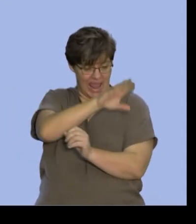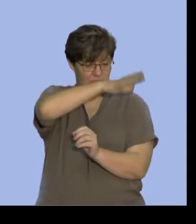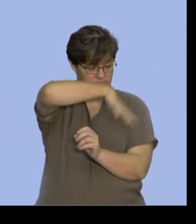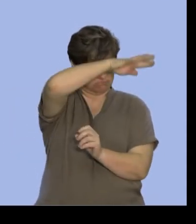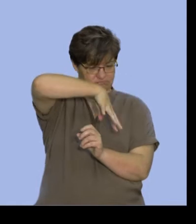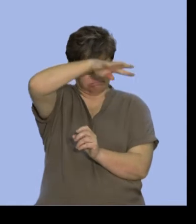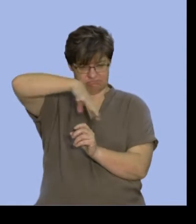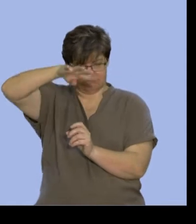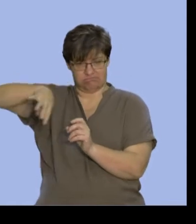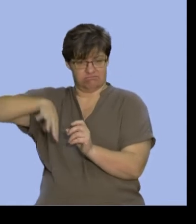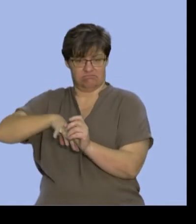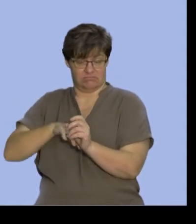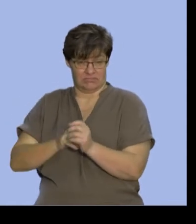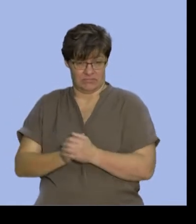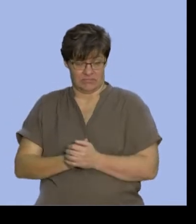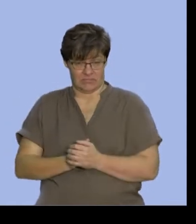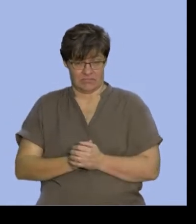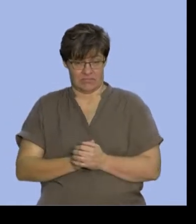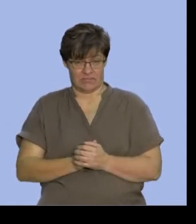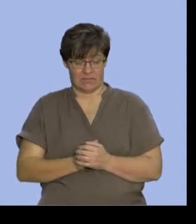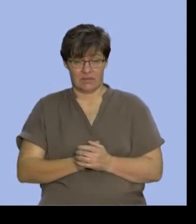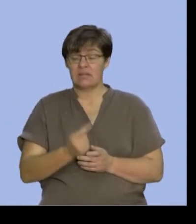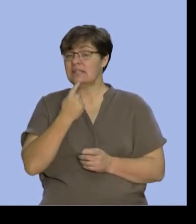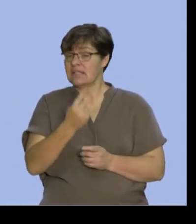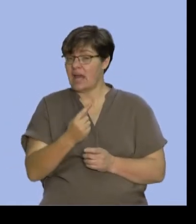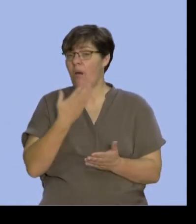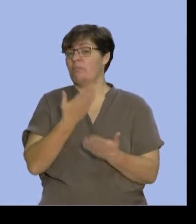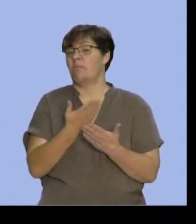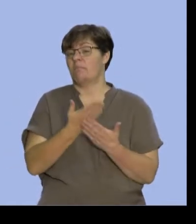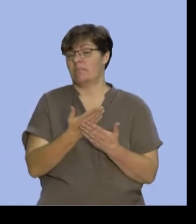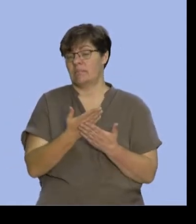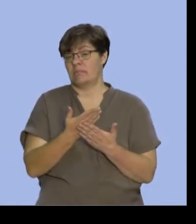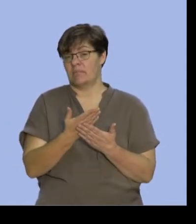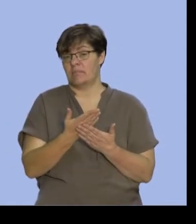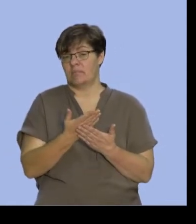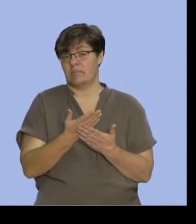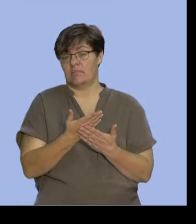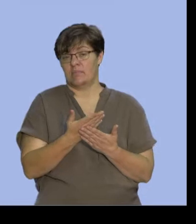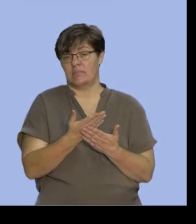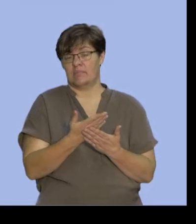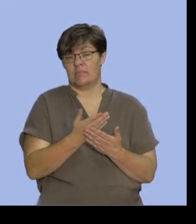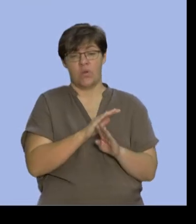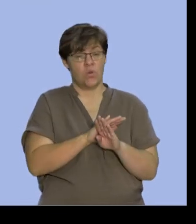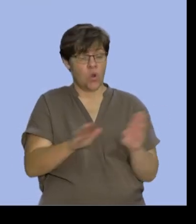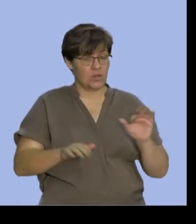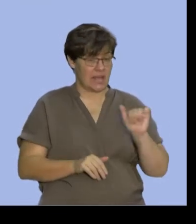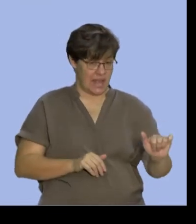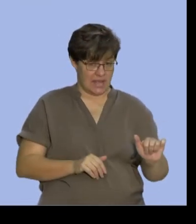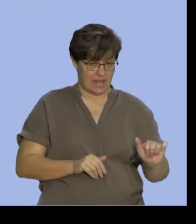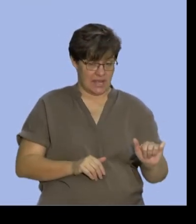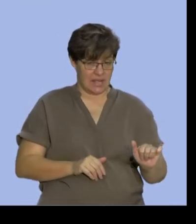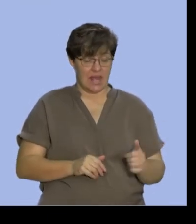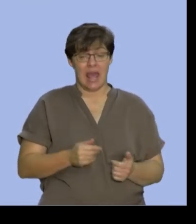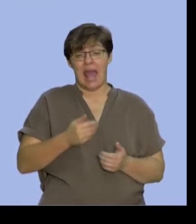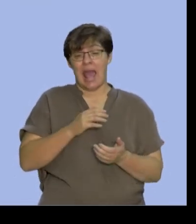if I'm going to say, what is the probability of not A and B?